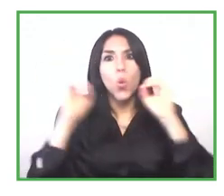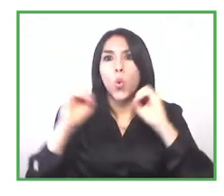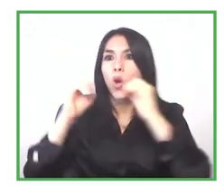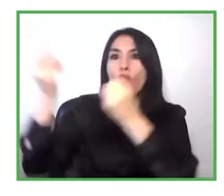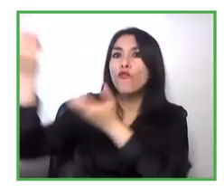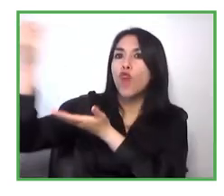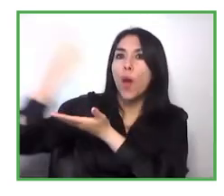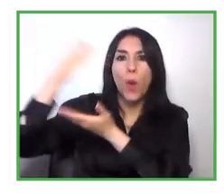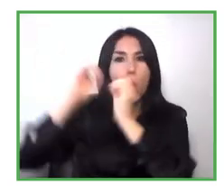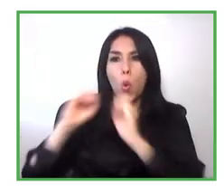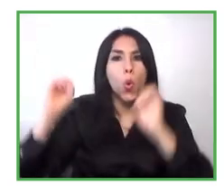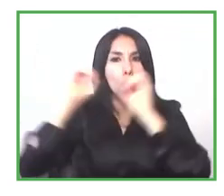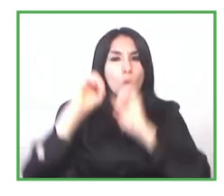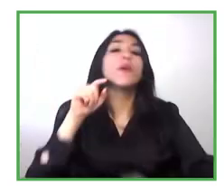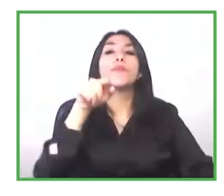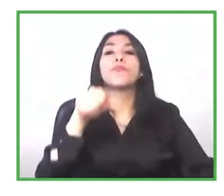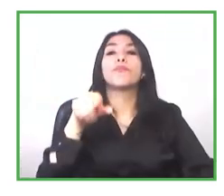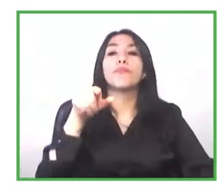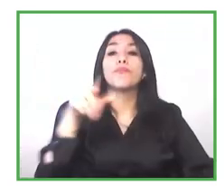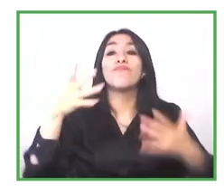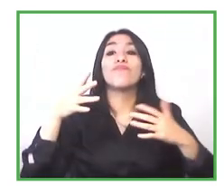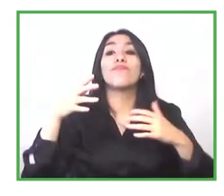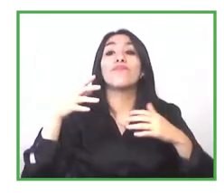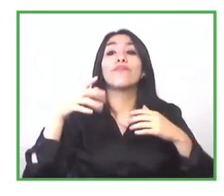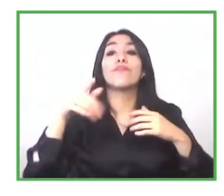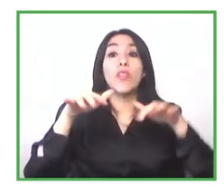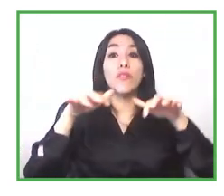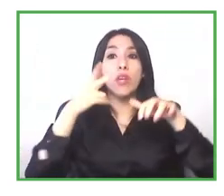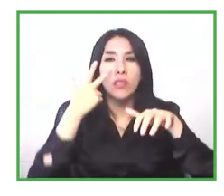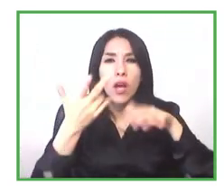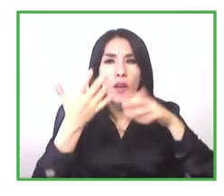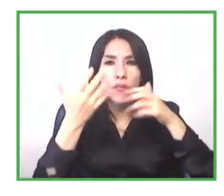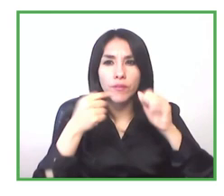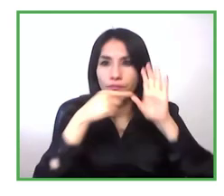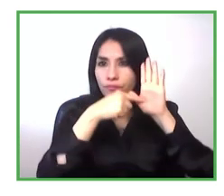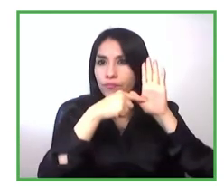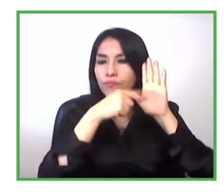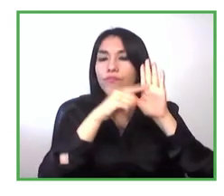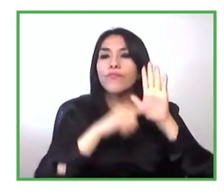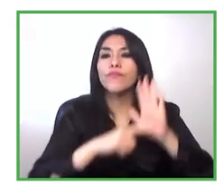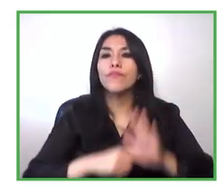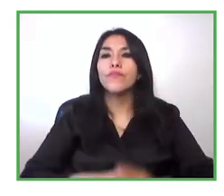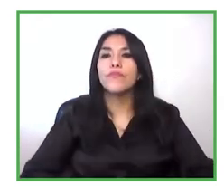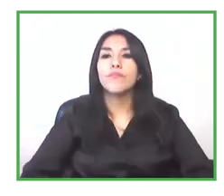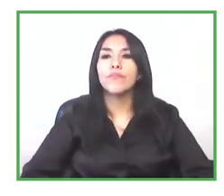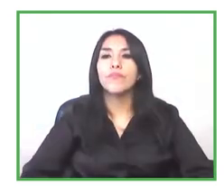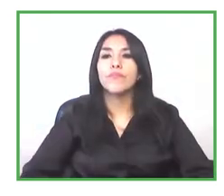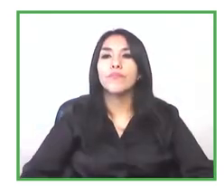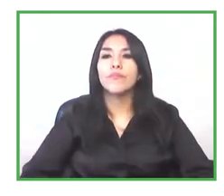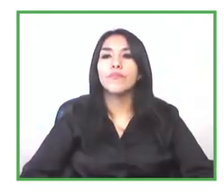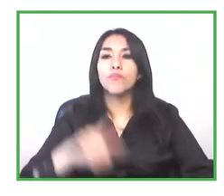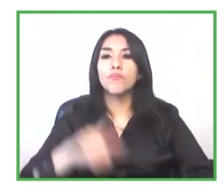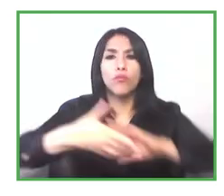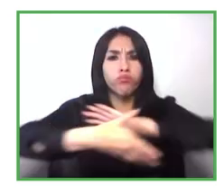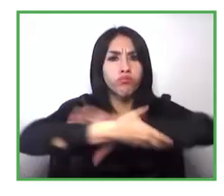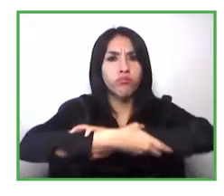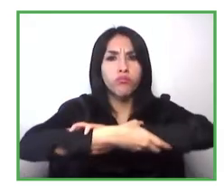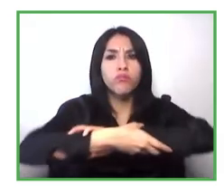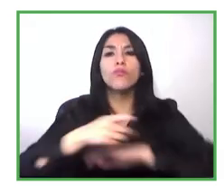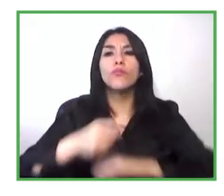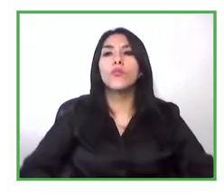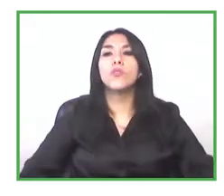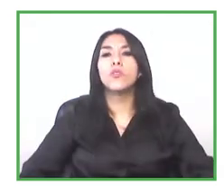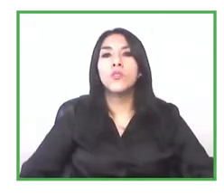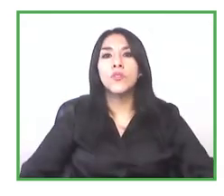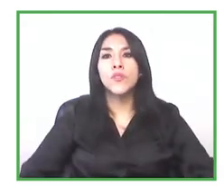challenge now how will we face this in the framework of this project is by finding allies in this case this becomes a